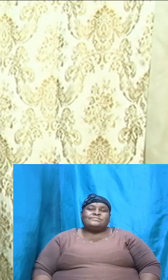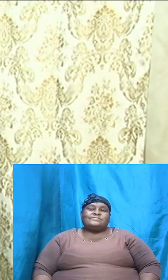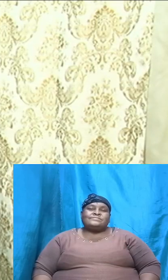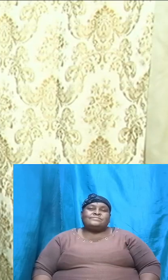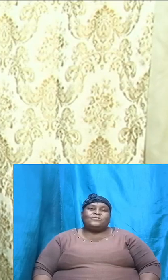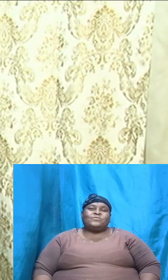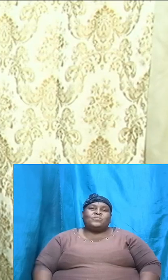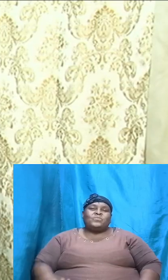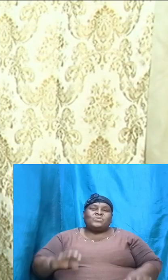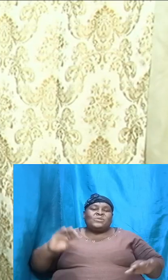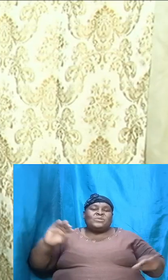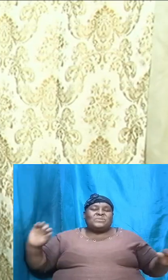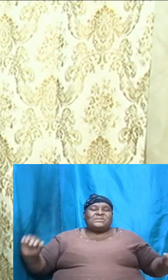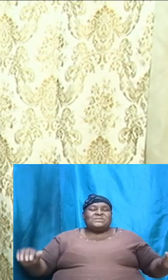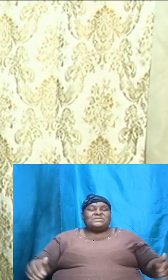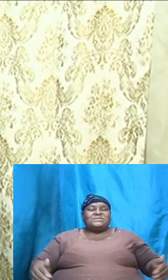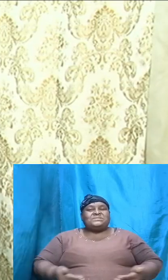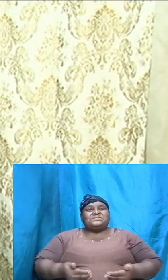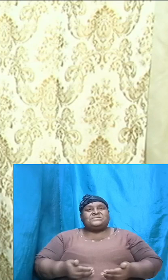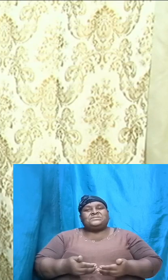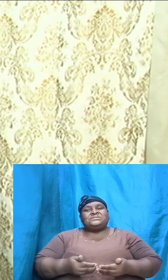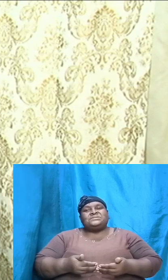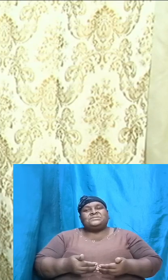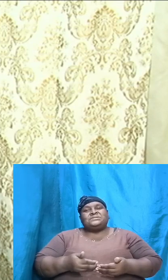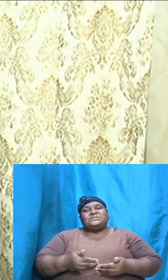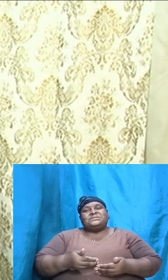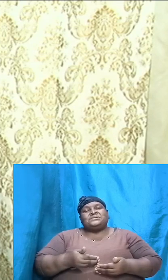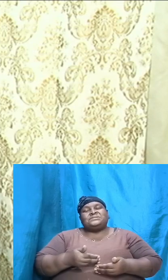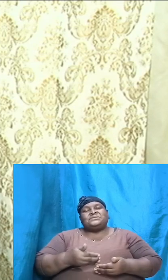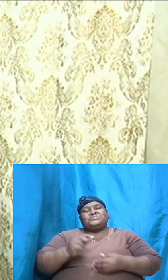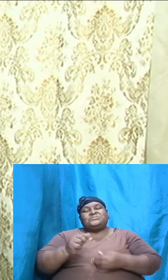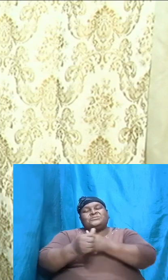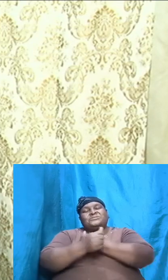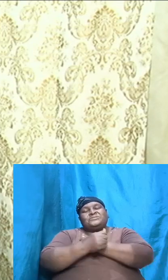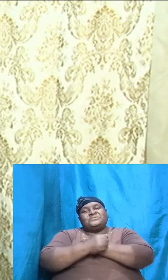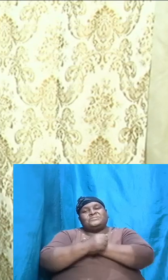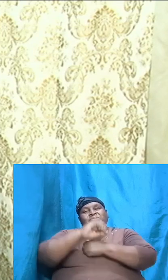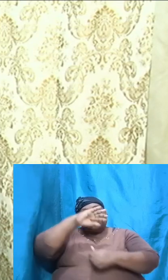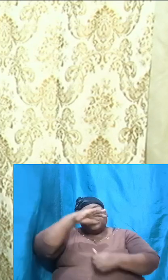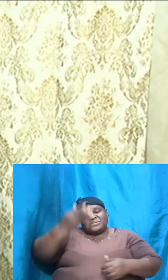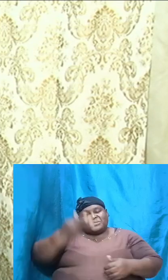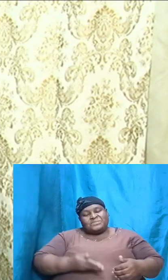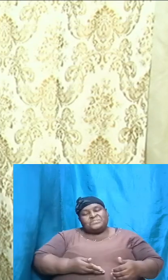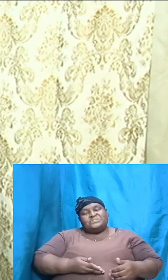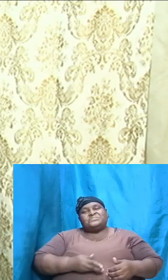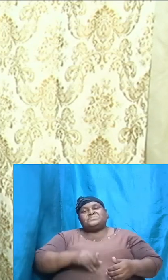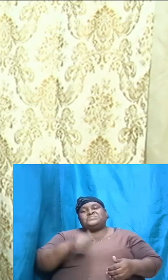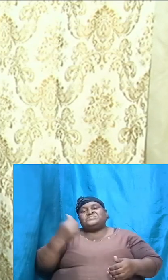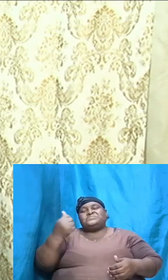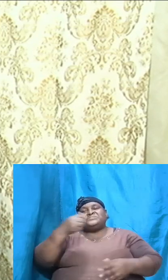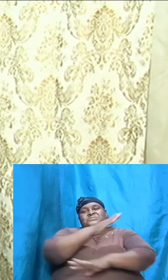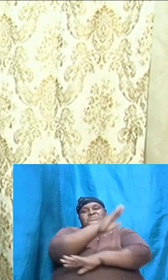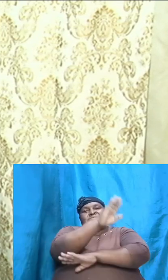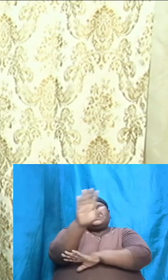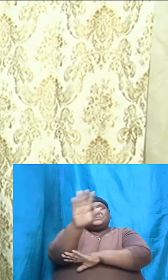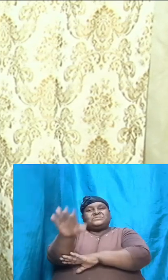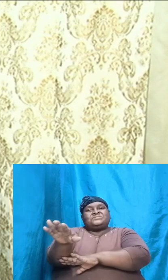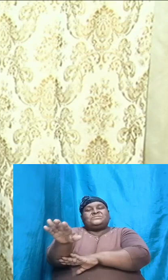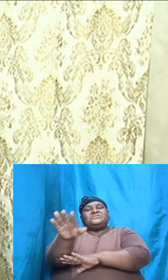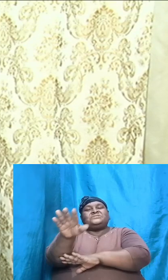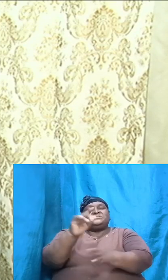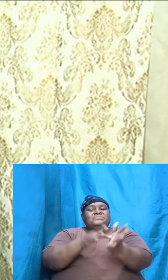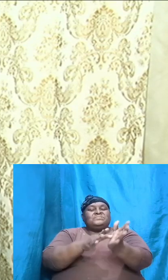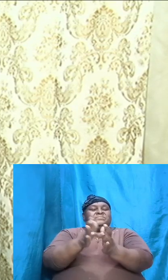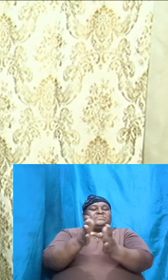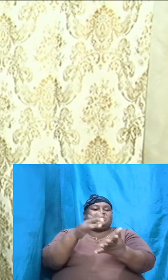Greetings, brethren, beloved. Welcome to another evening of Bible study. So